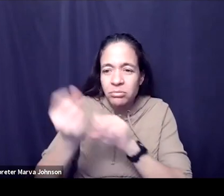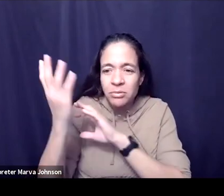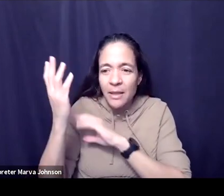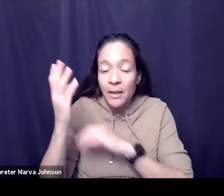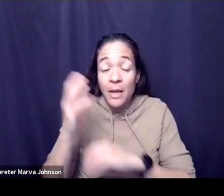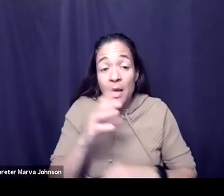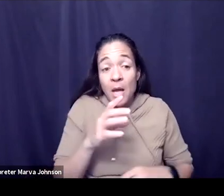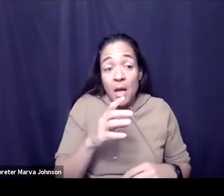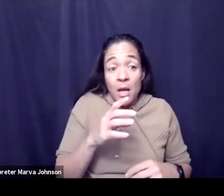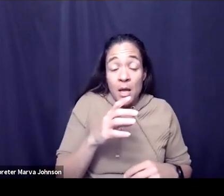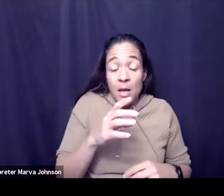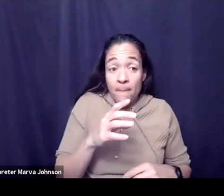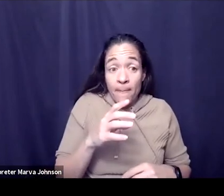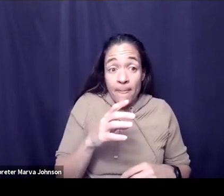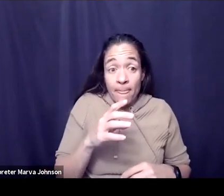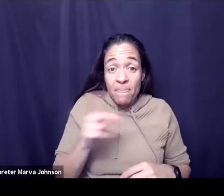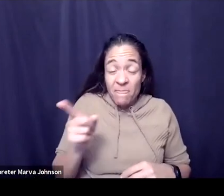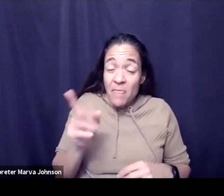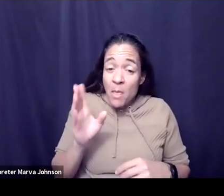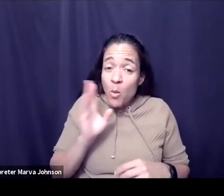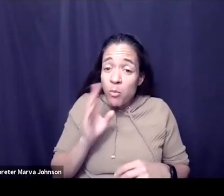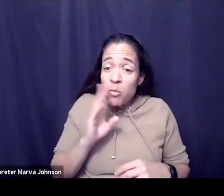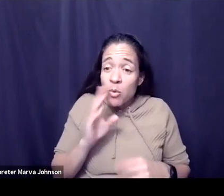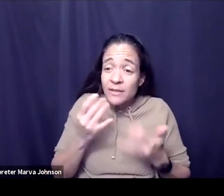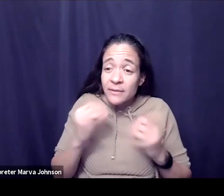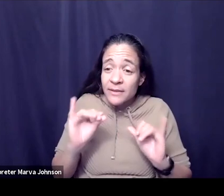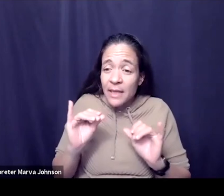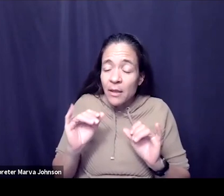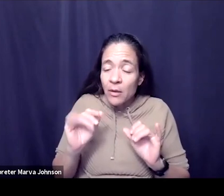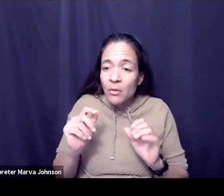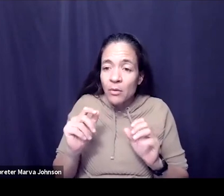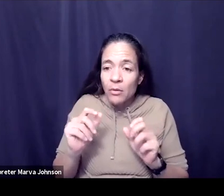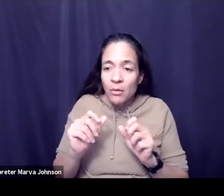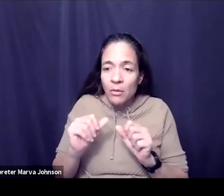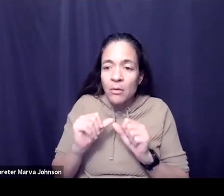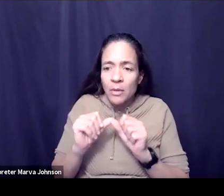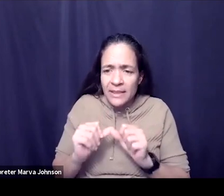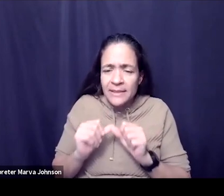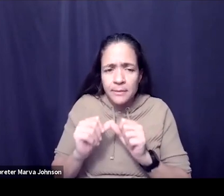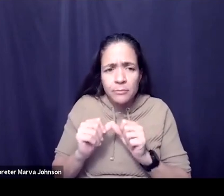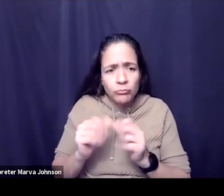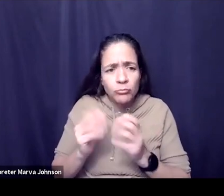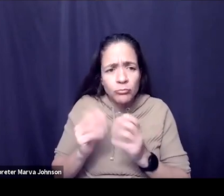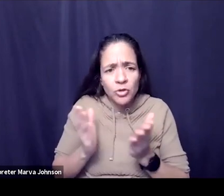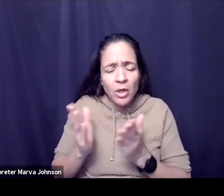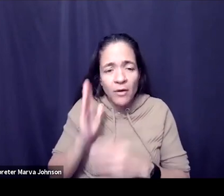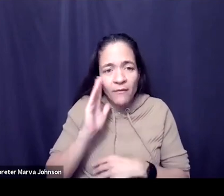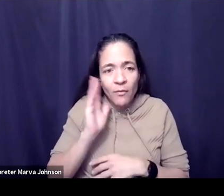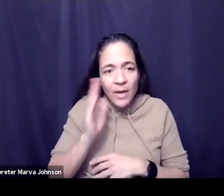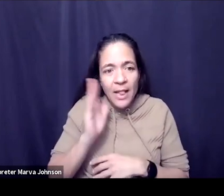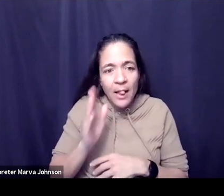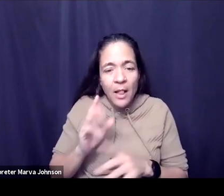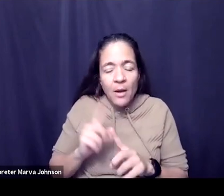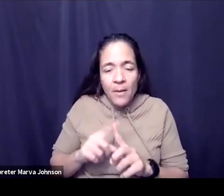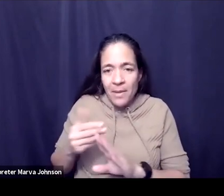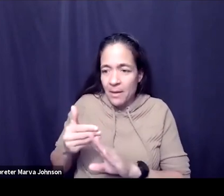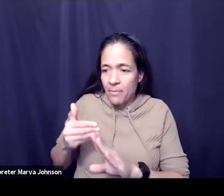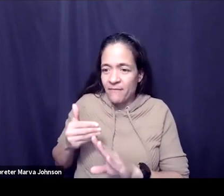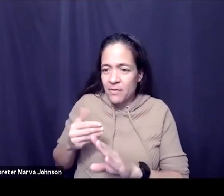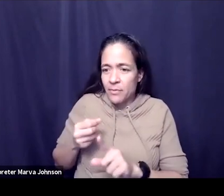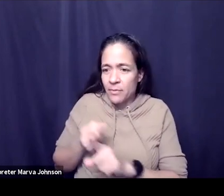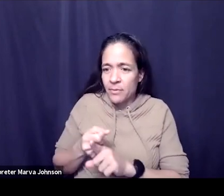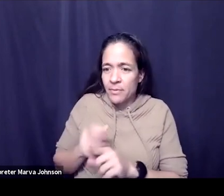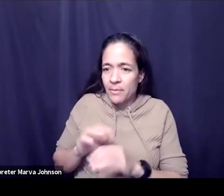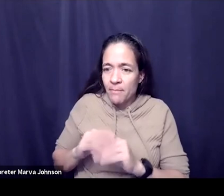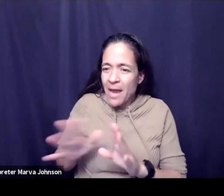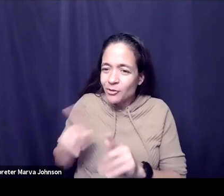she's going to continue to serve them like through chronicon but there was a need to you know as a lead as